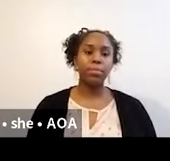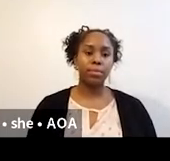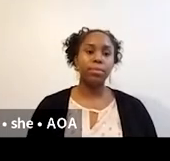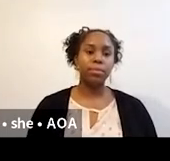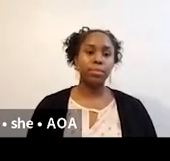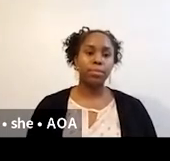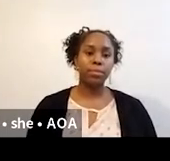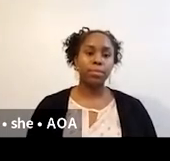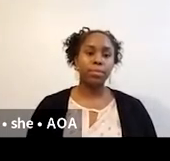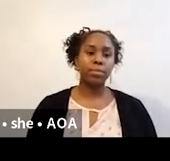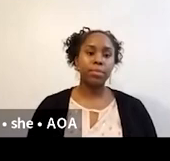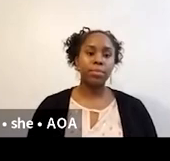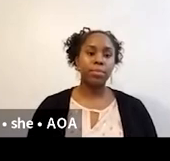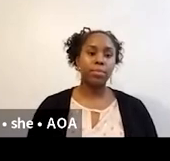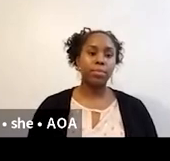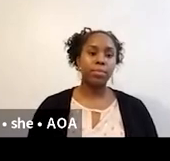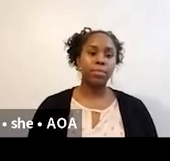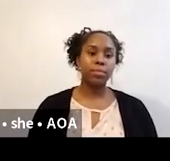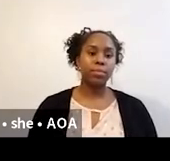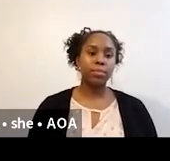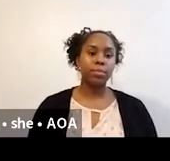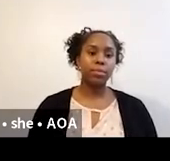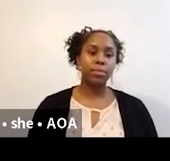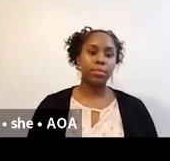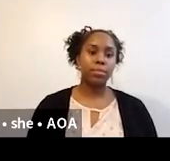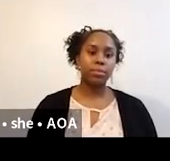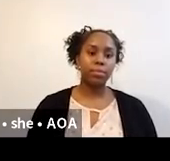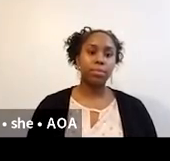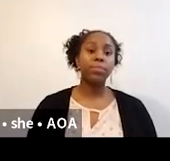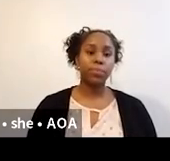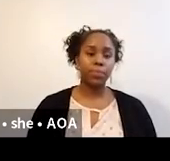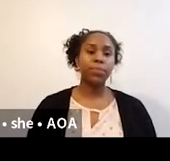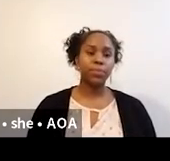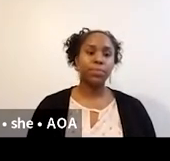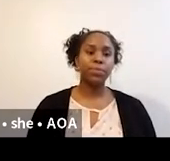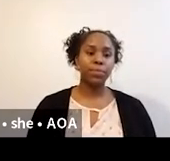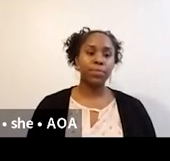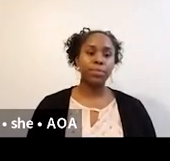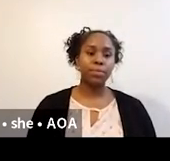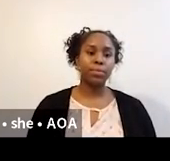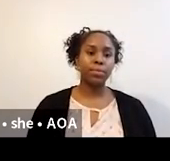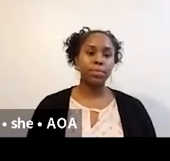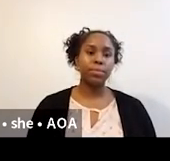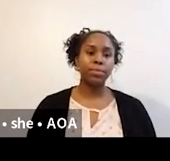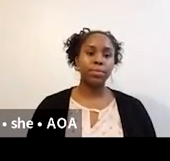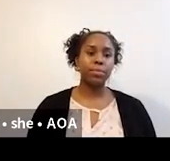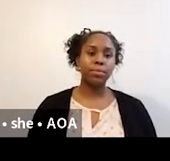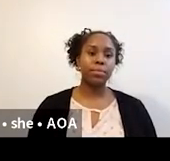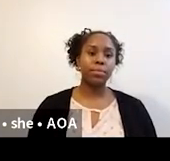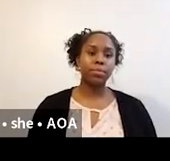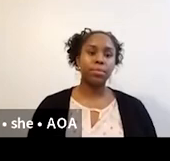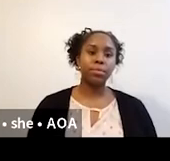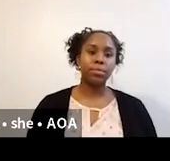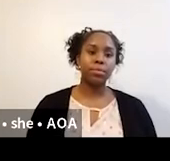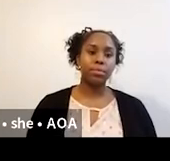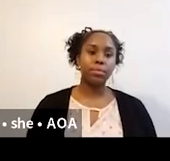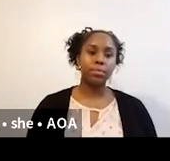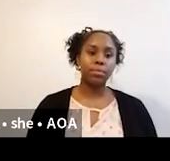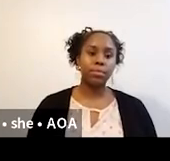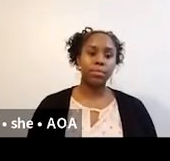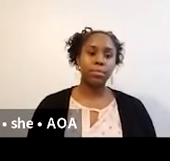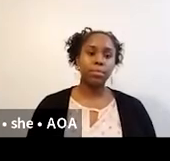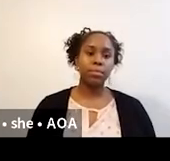and school districts to share those positions without any kind of penalty in terms of the, how the district financing works,